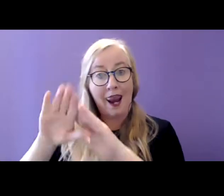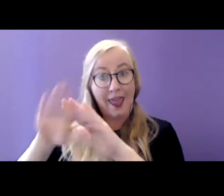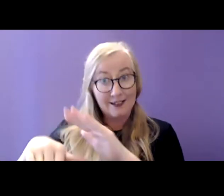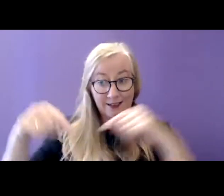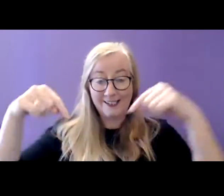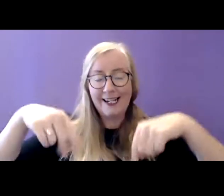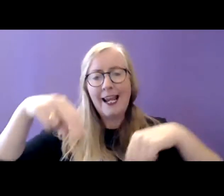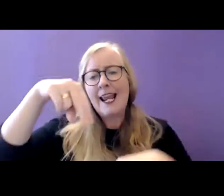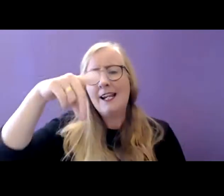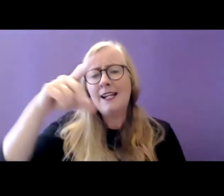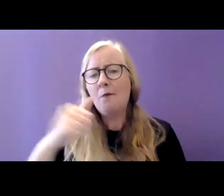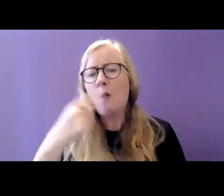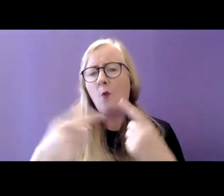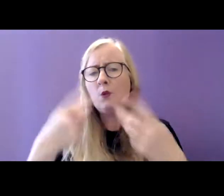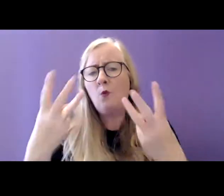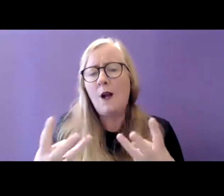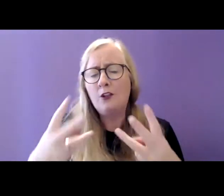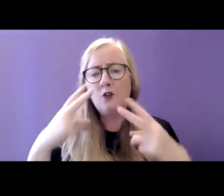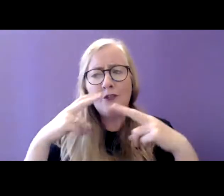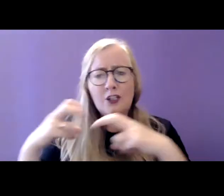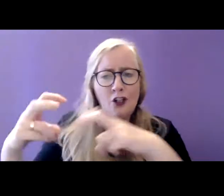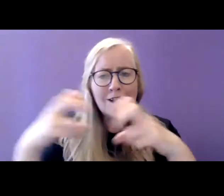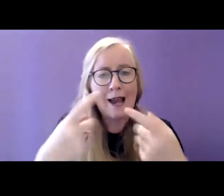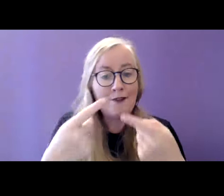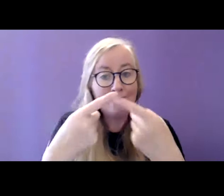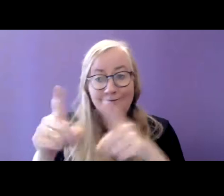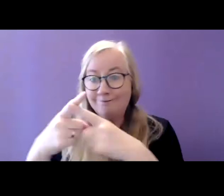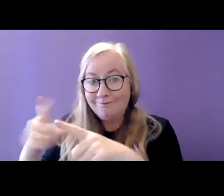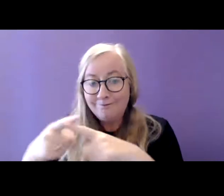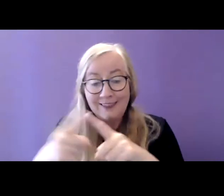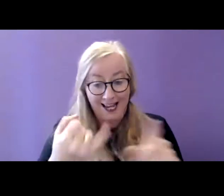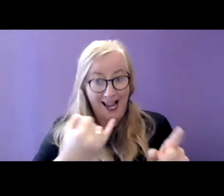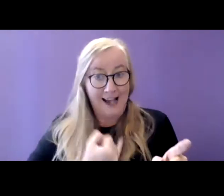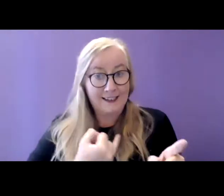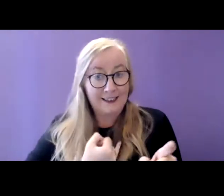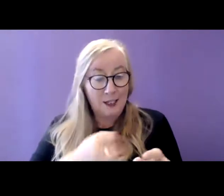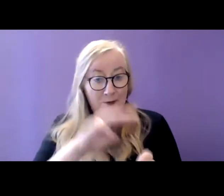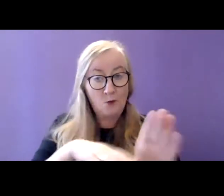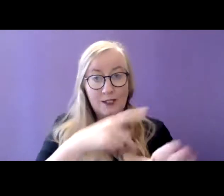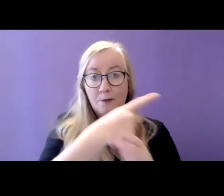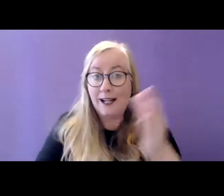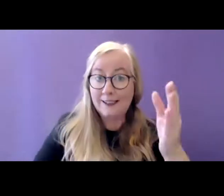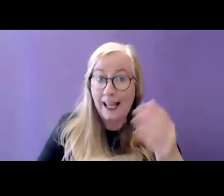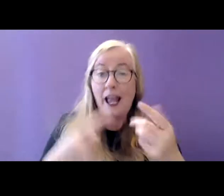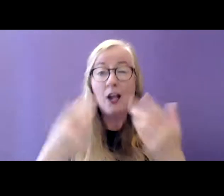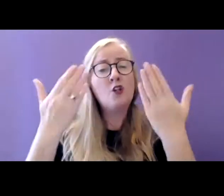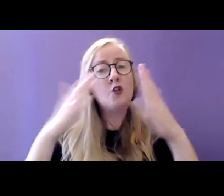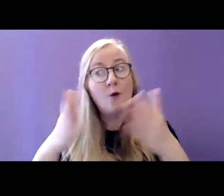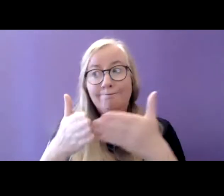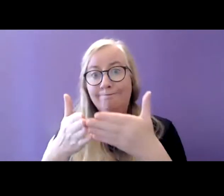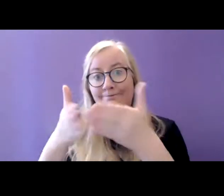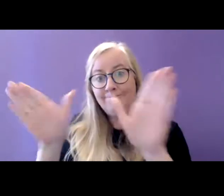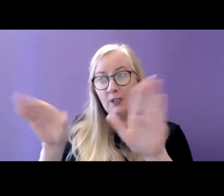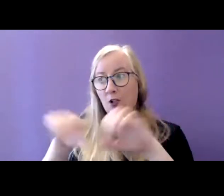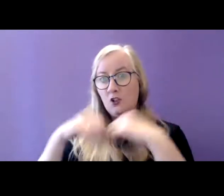we're always trying to promote research that captures the multiple identities of persons with disabilities and reflects some of the broader societal